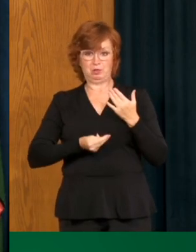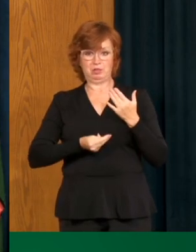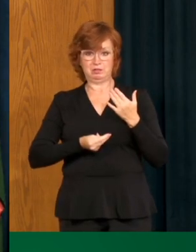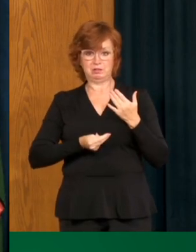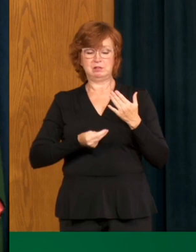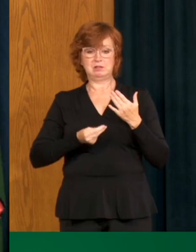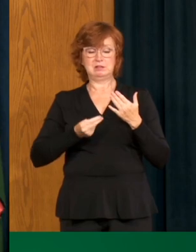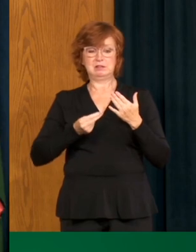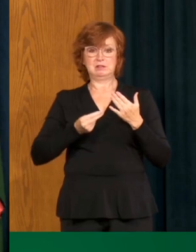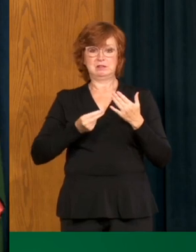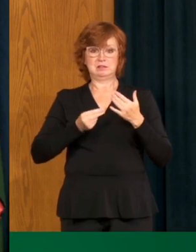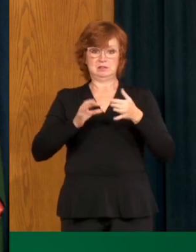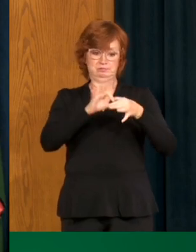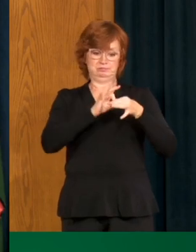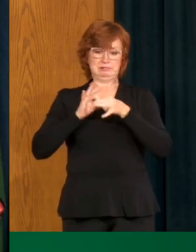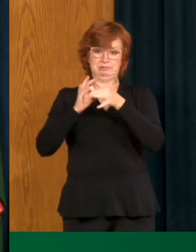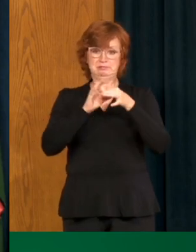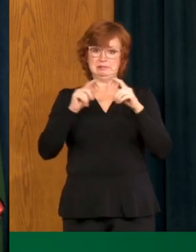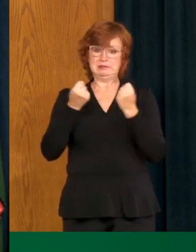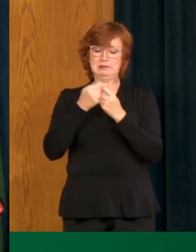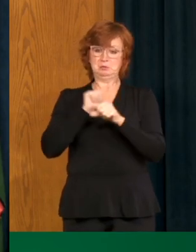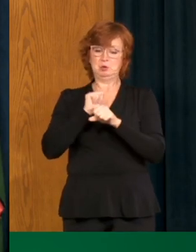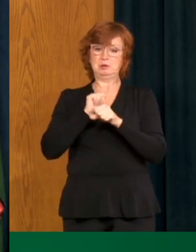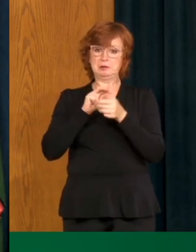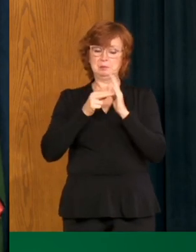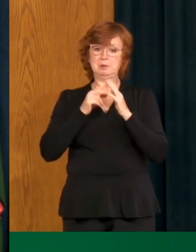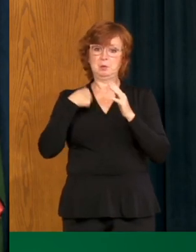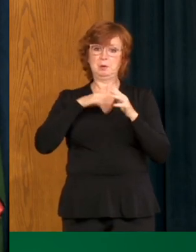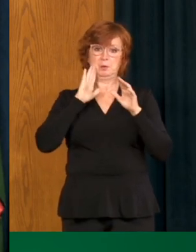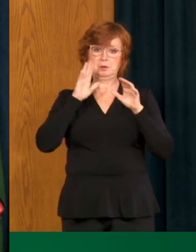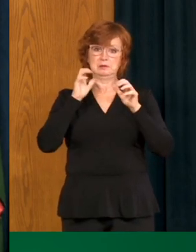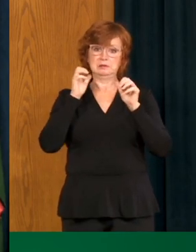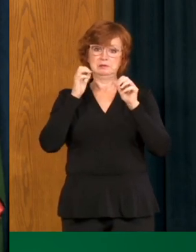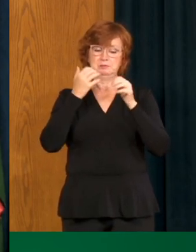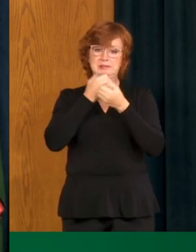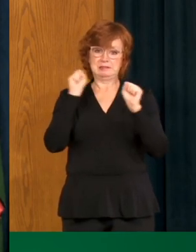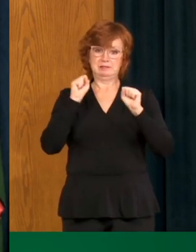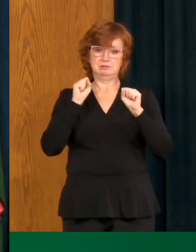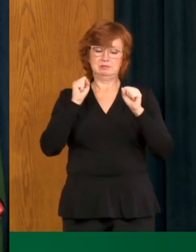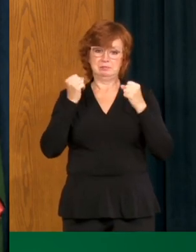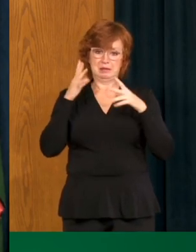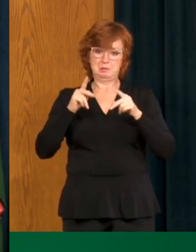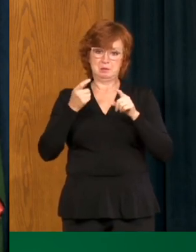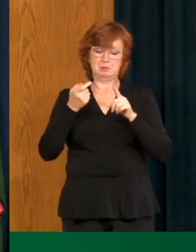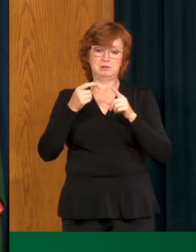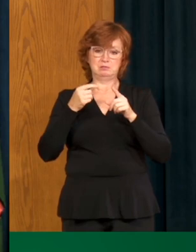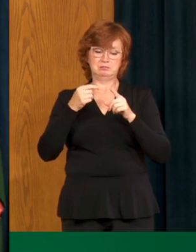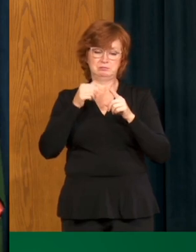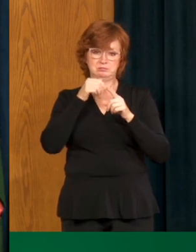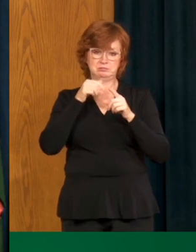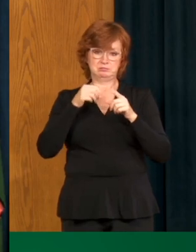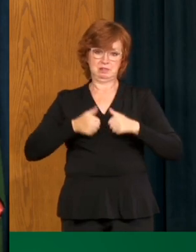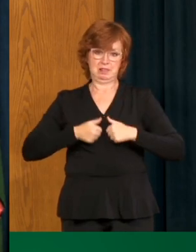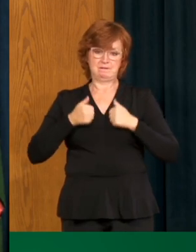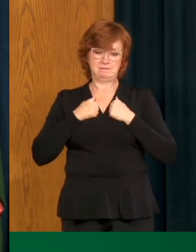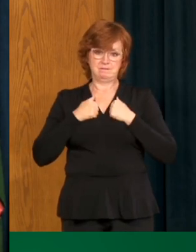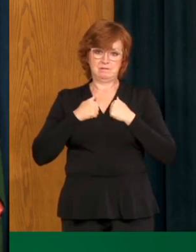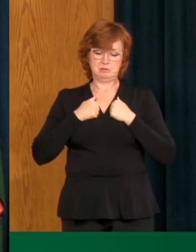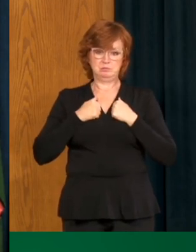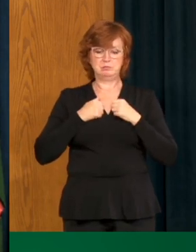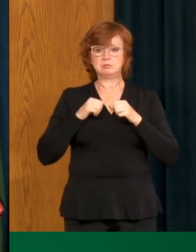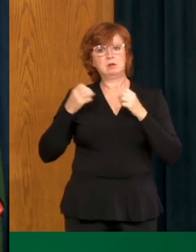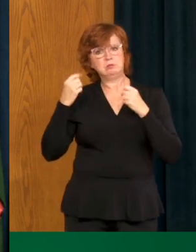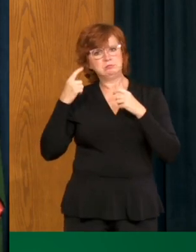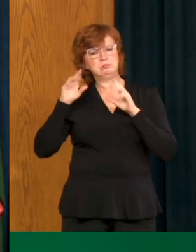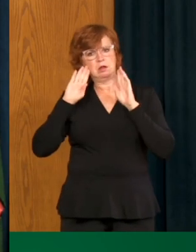Again, I want to stress that many Hutterite communities, like many Saskatchewan communities, are fully cooperating. Many have